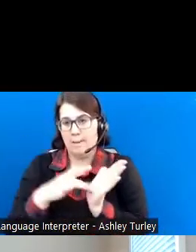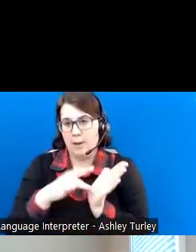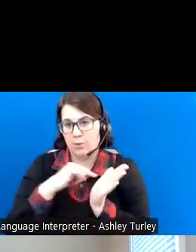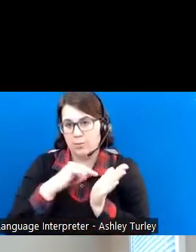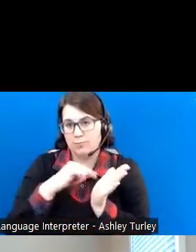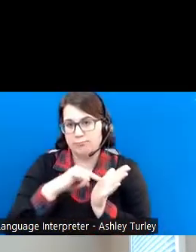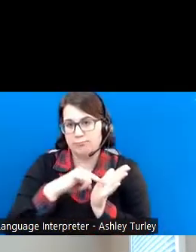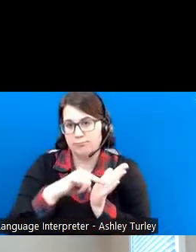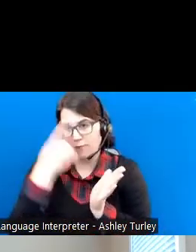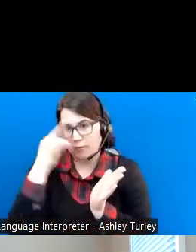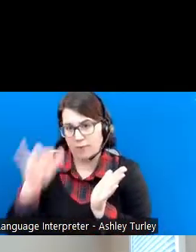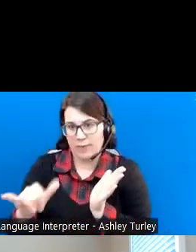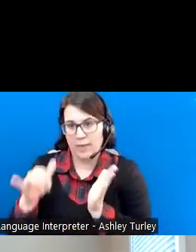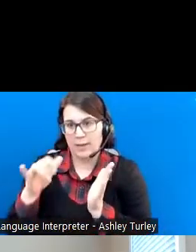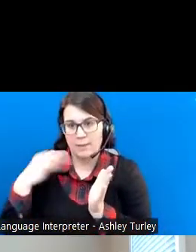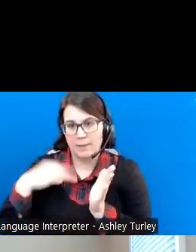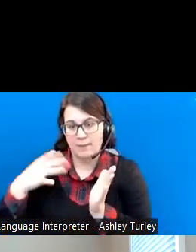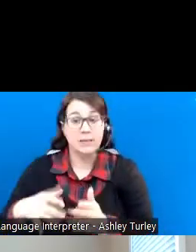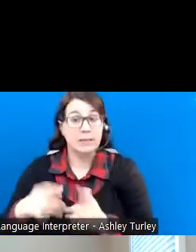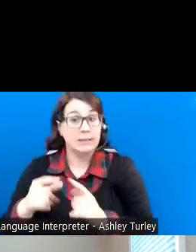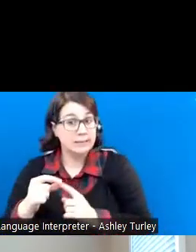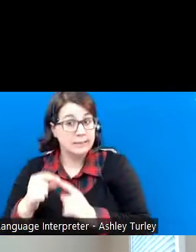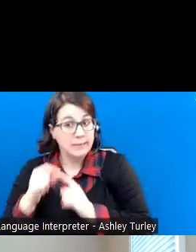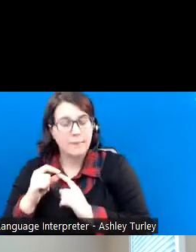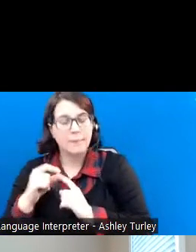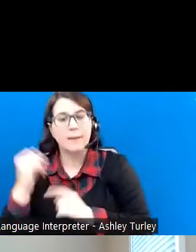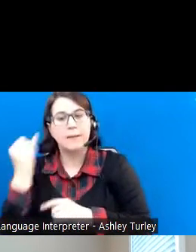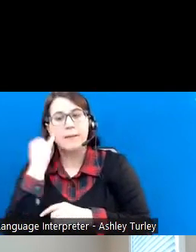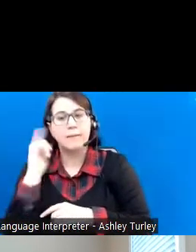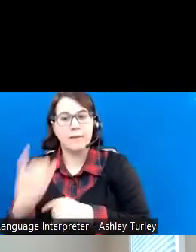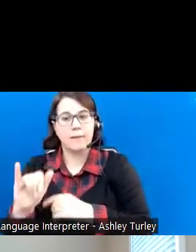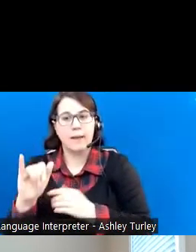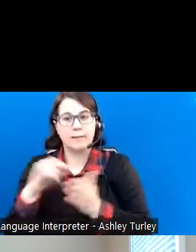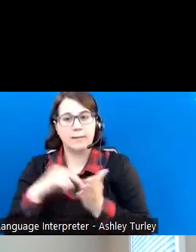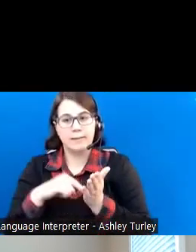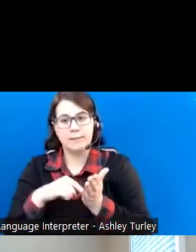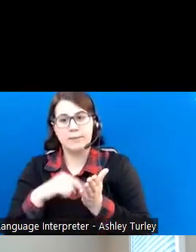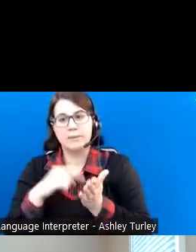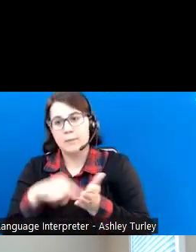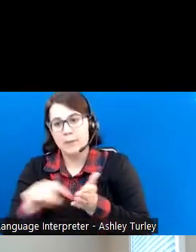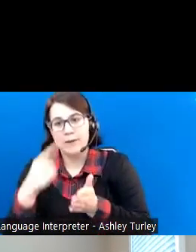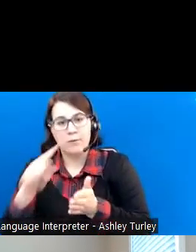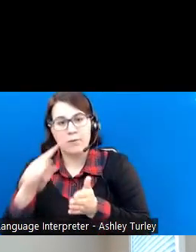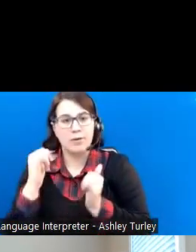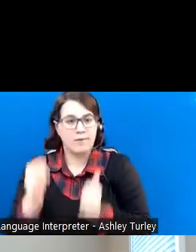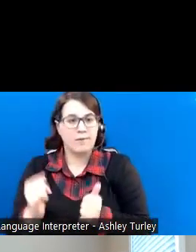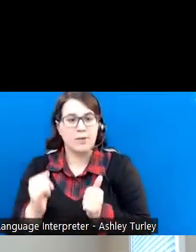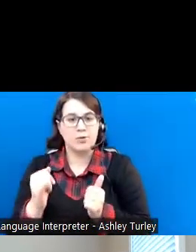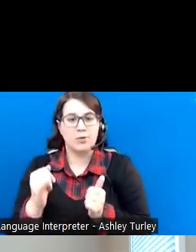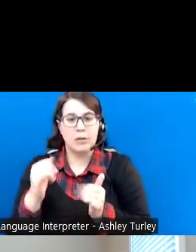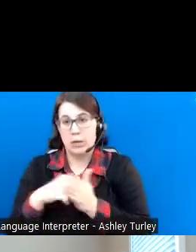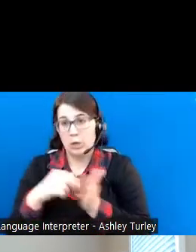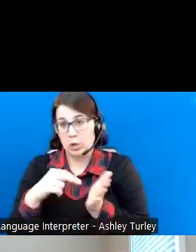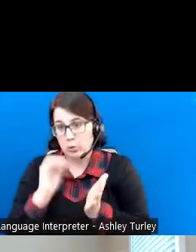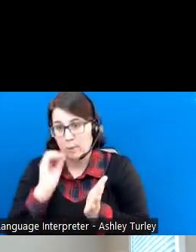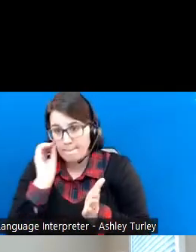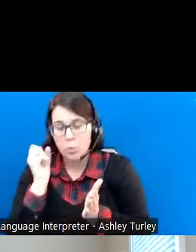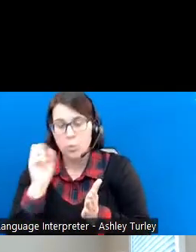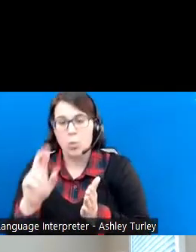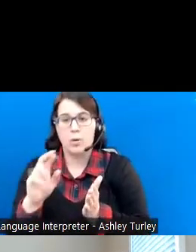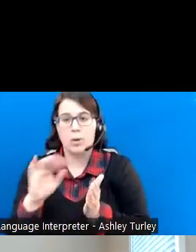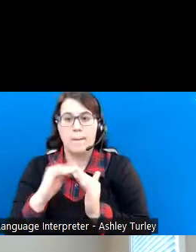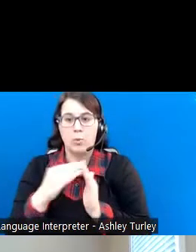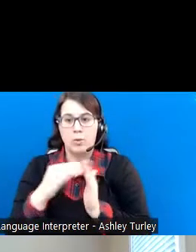of the beneficiary. The only exception is if the expenses were paid for the individual living in a nursing home or a community-based waiver